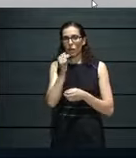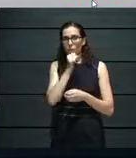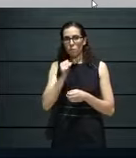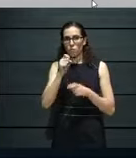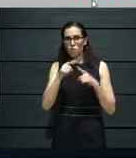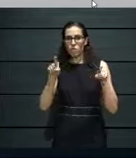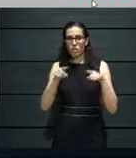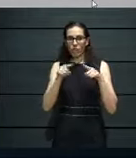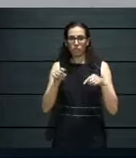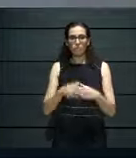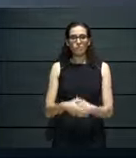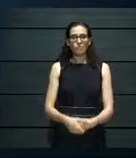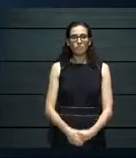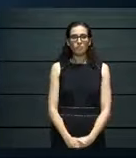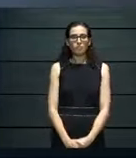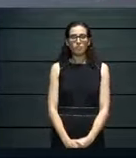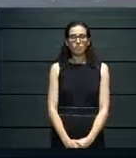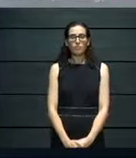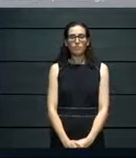followed well as well.